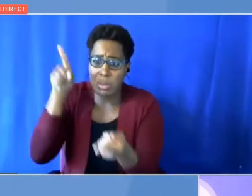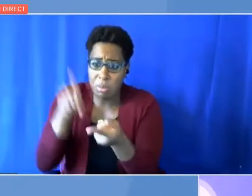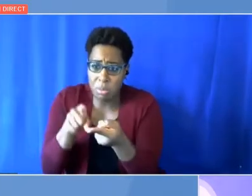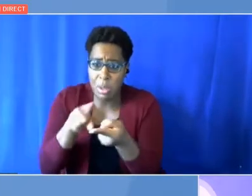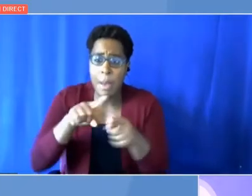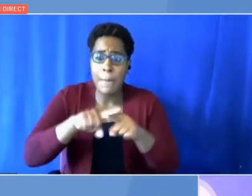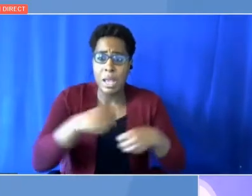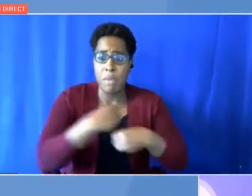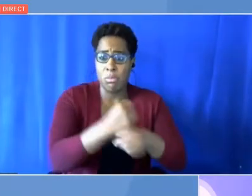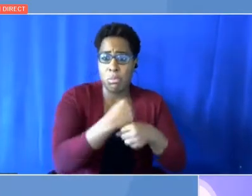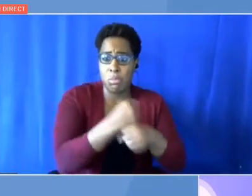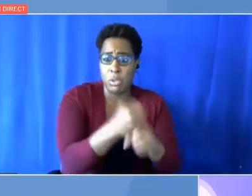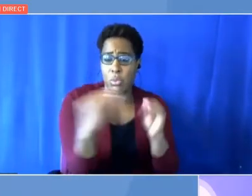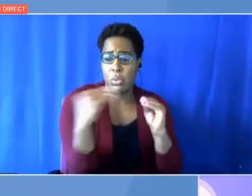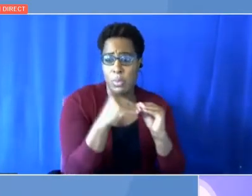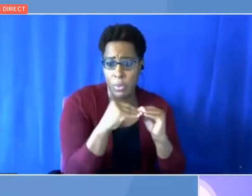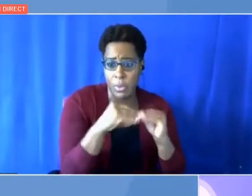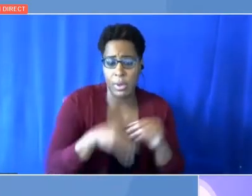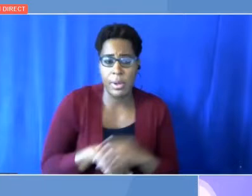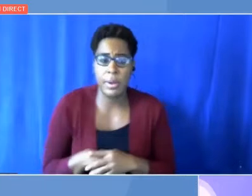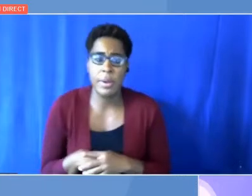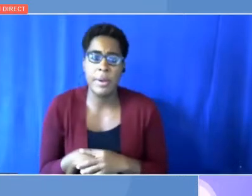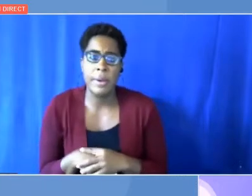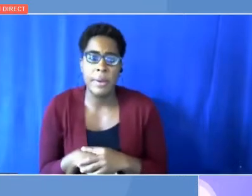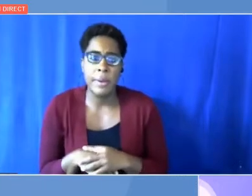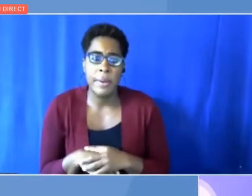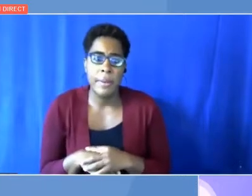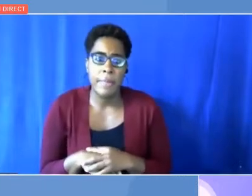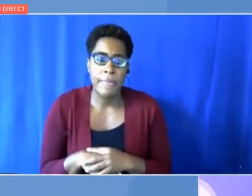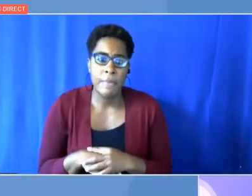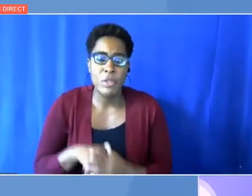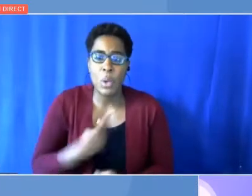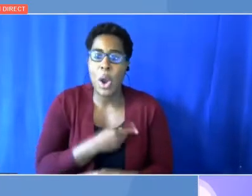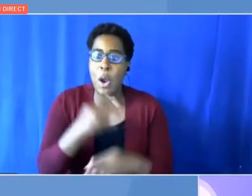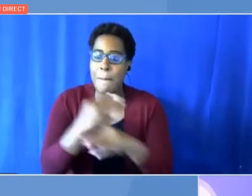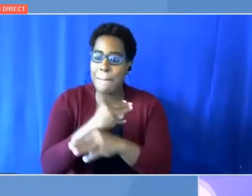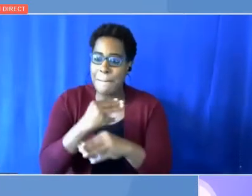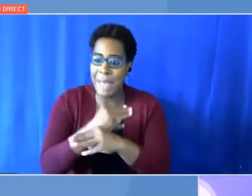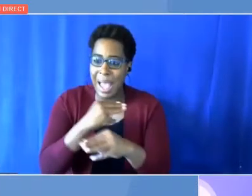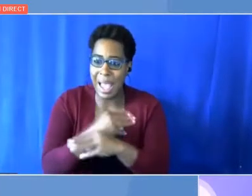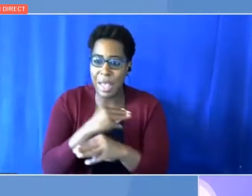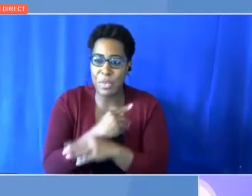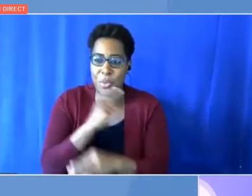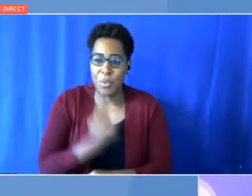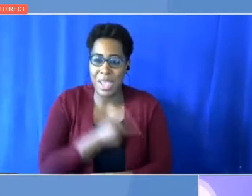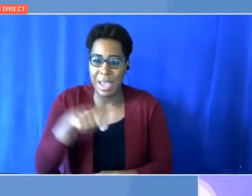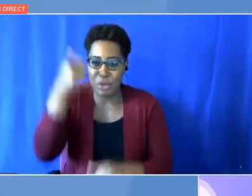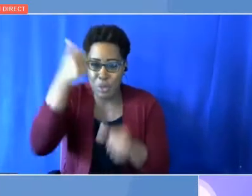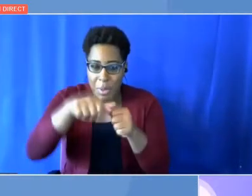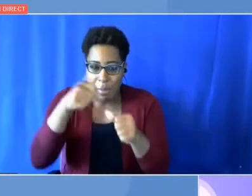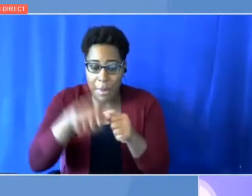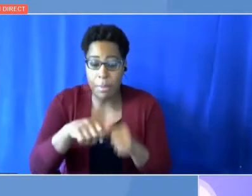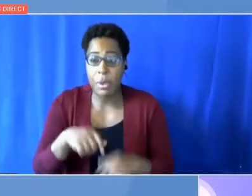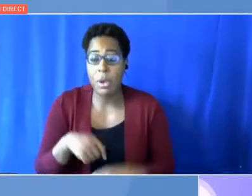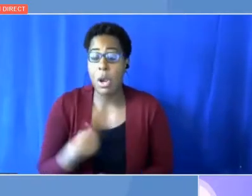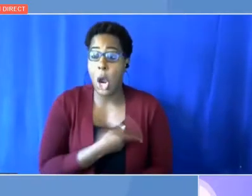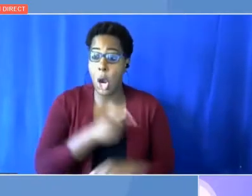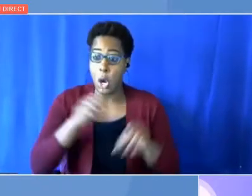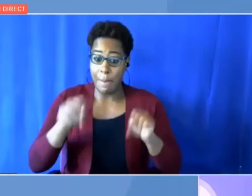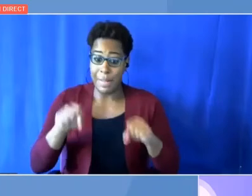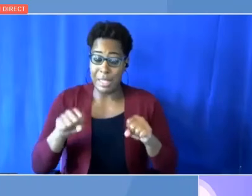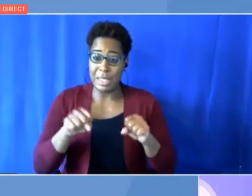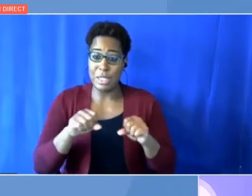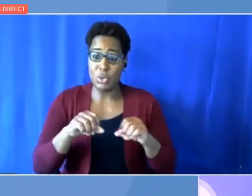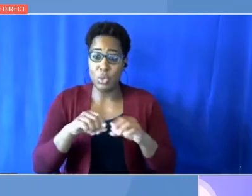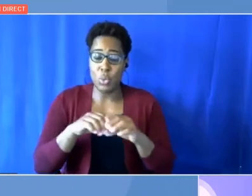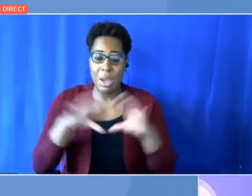I think let's refresh our exponential maths, refresh our belief in our ability collectively to innovate. And then